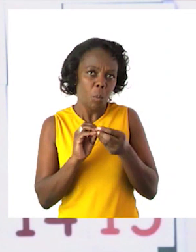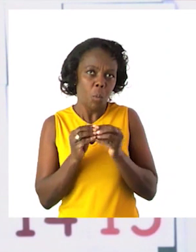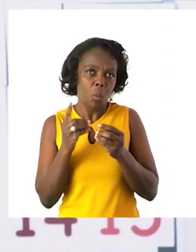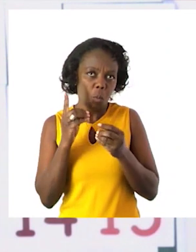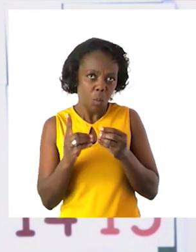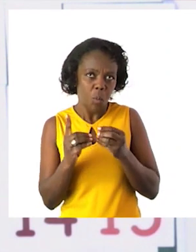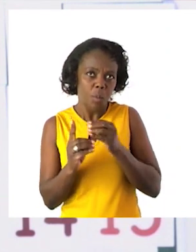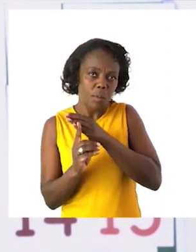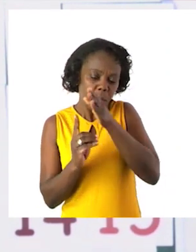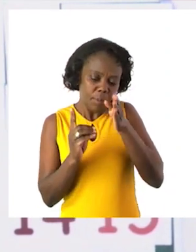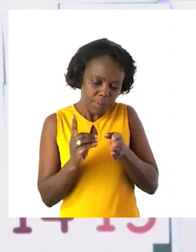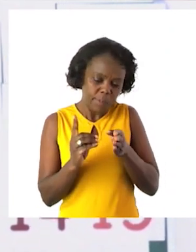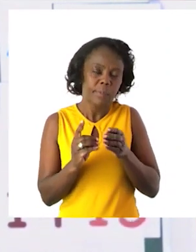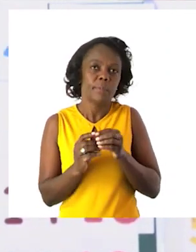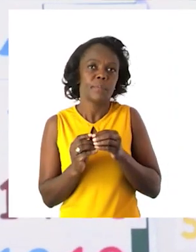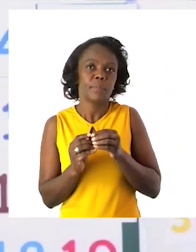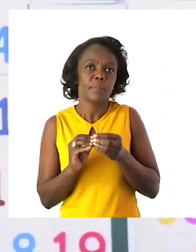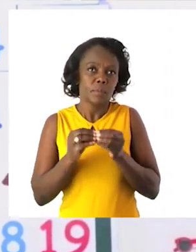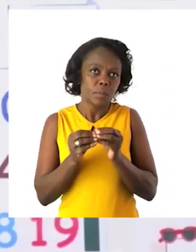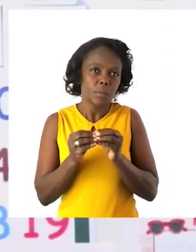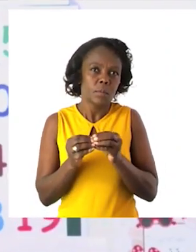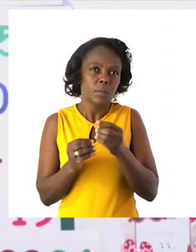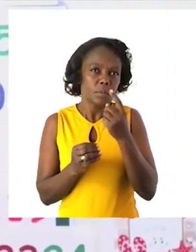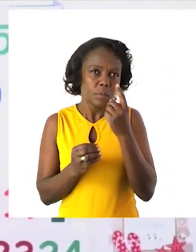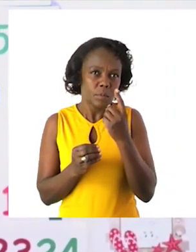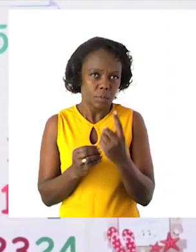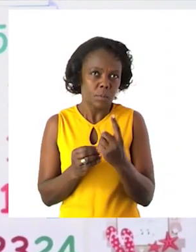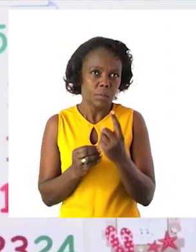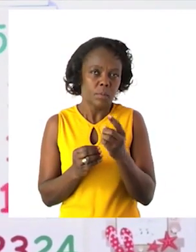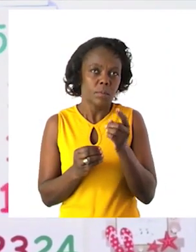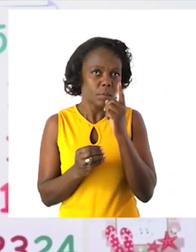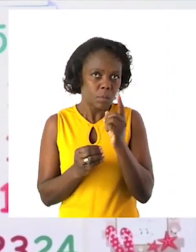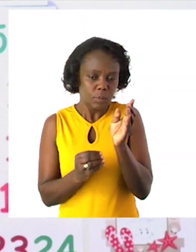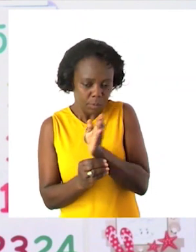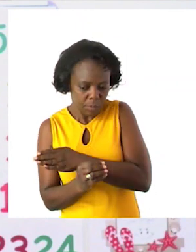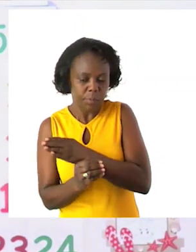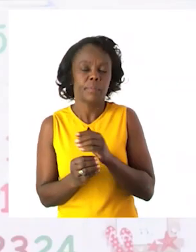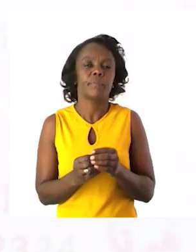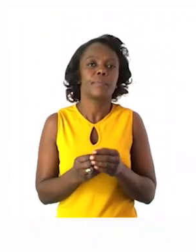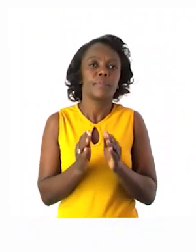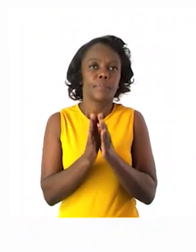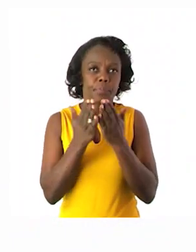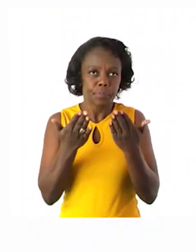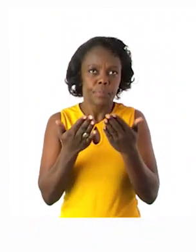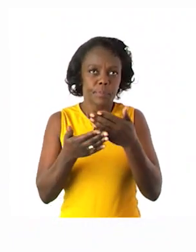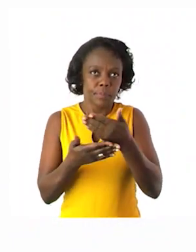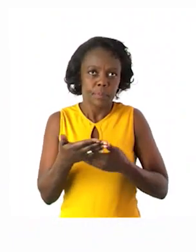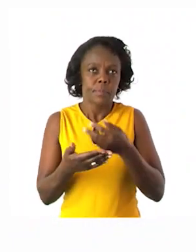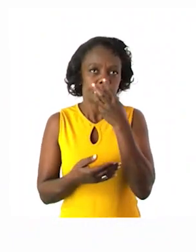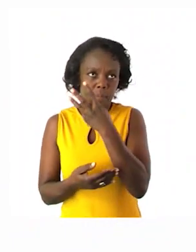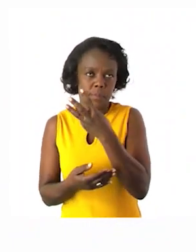is the one that you have to count when you are counting in two. So now let's look at page 3 and see what we can do there.